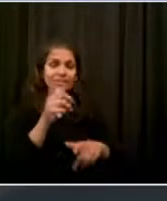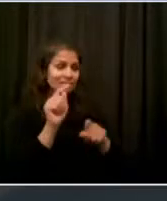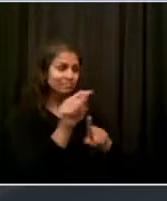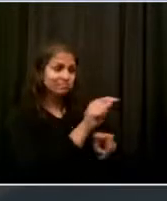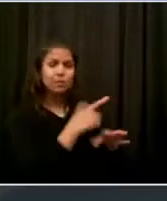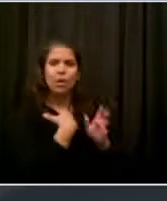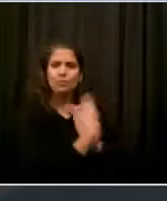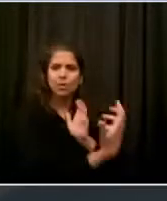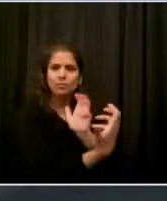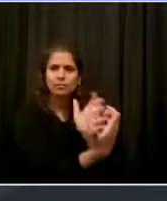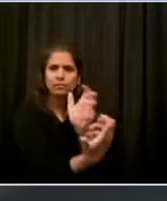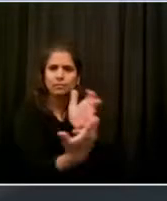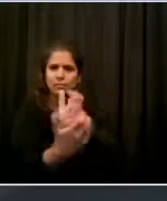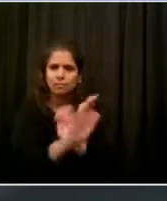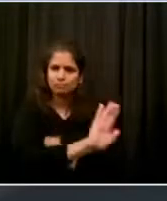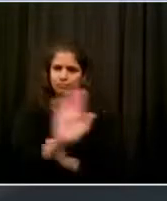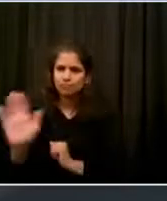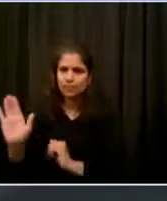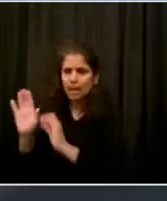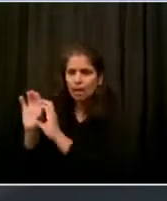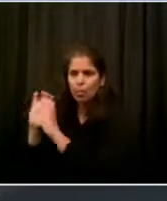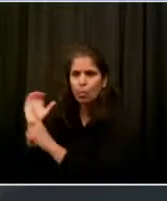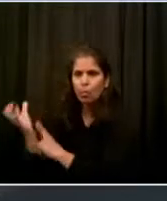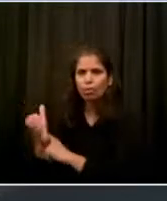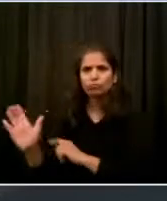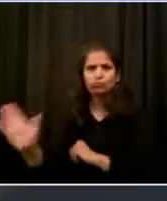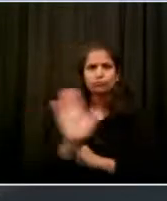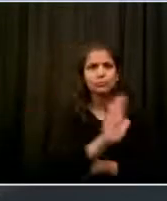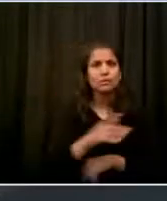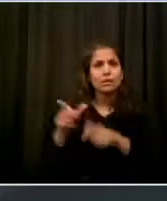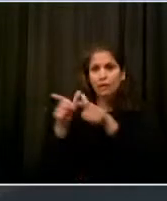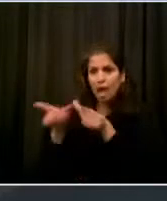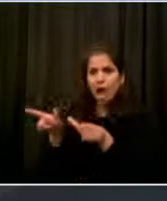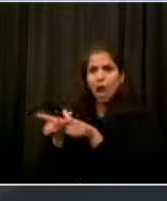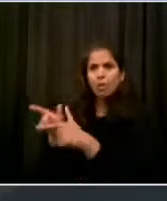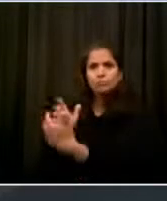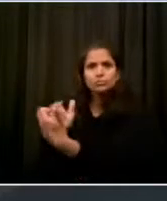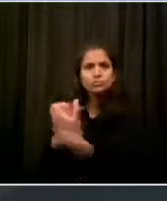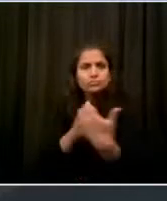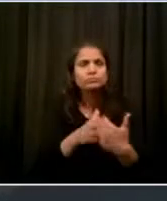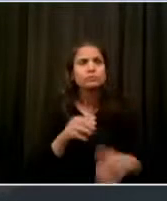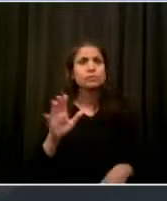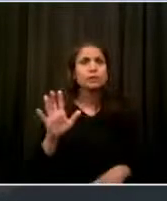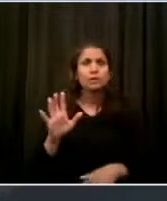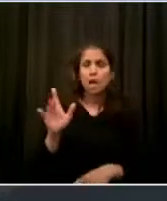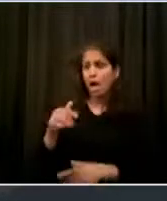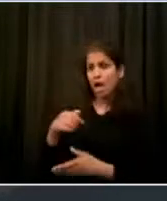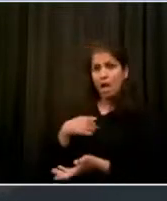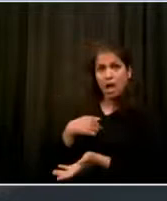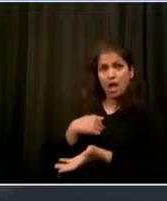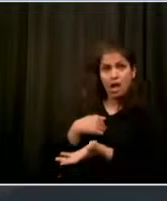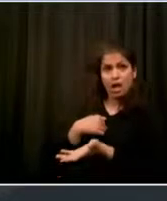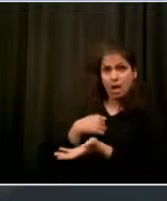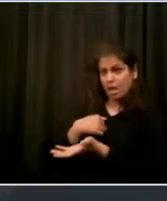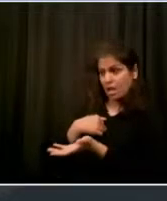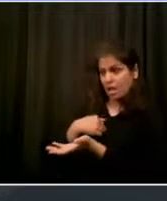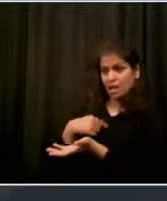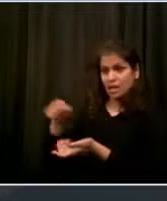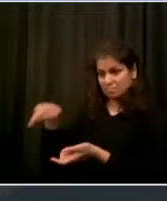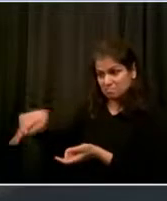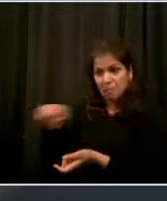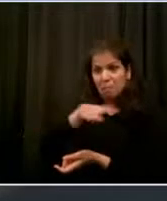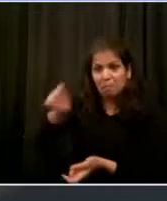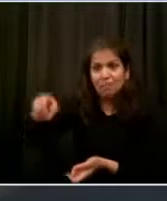and especially no wrong door when help is needed. These actions are a